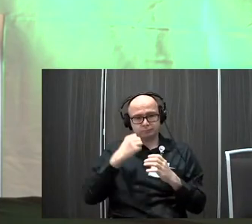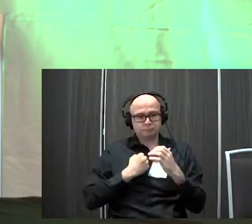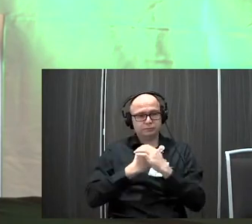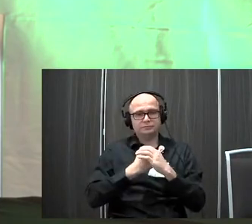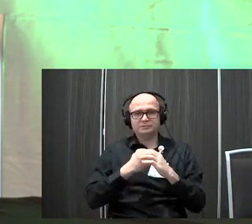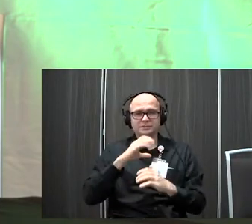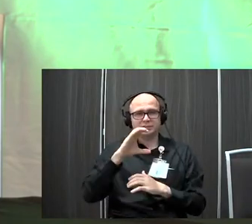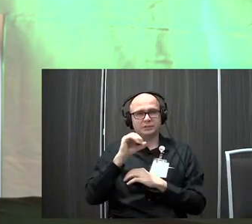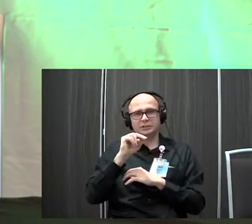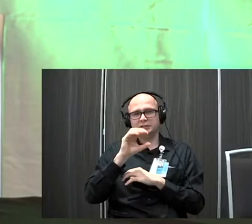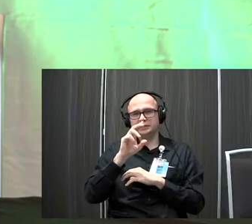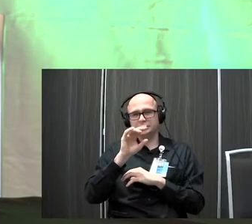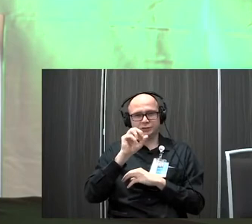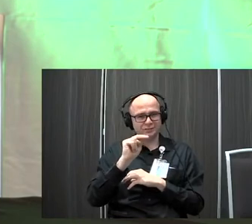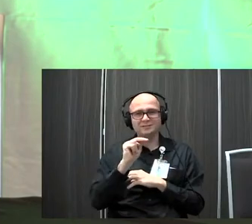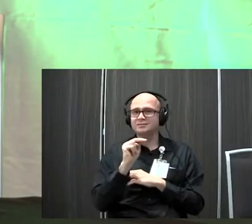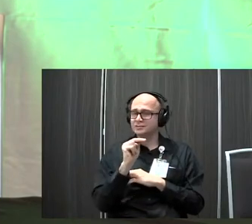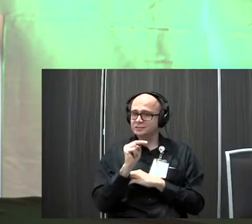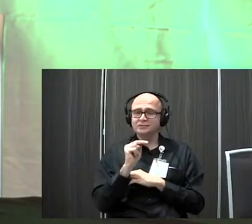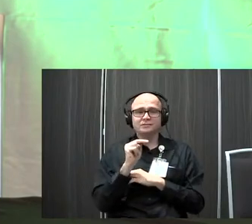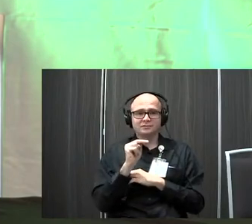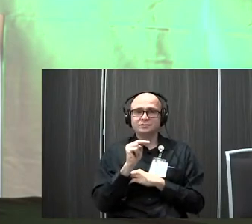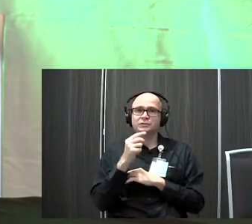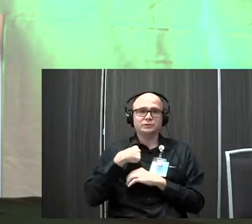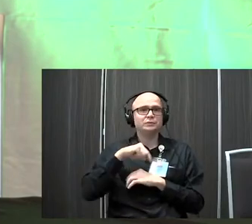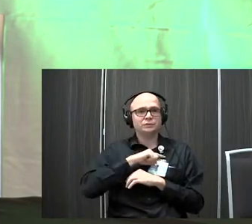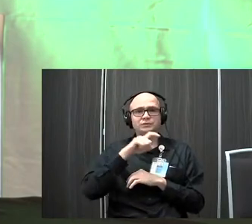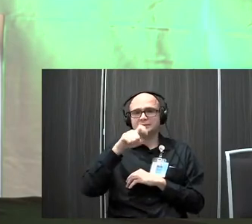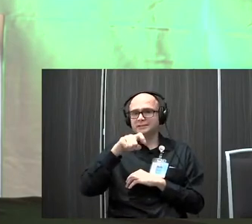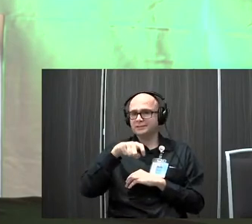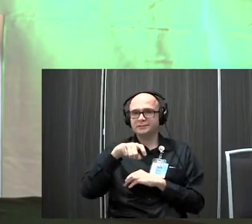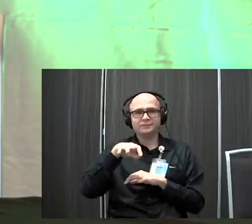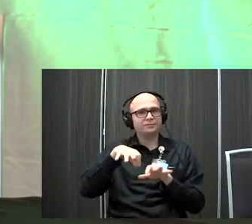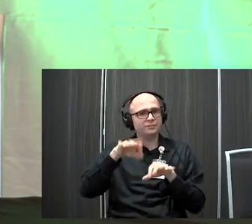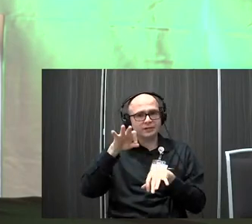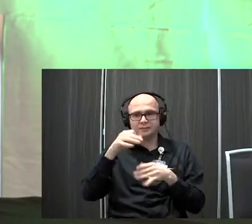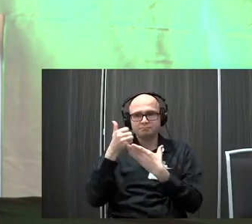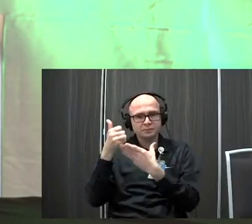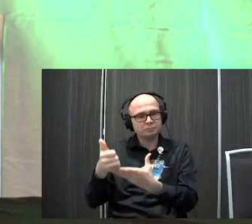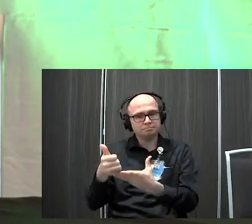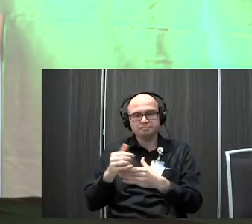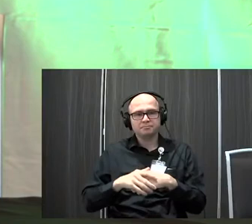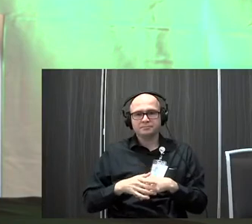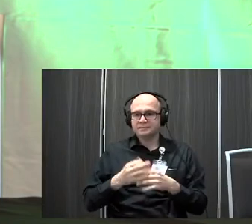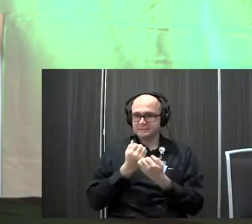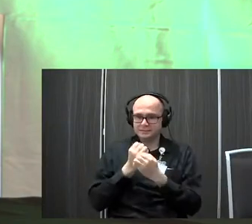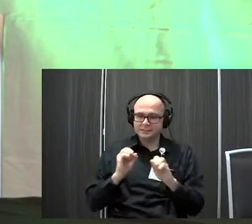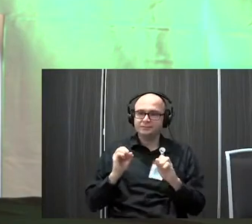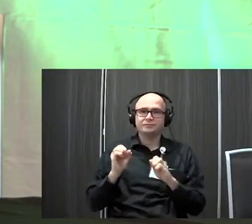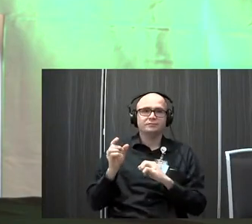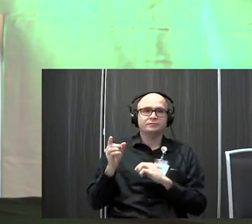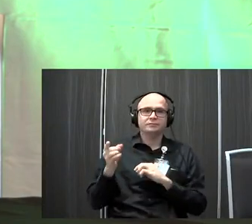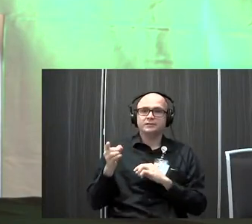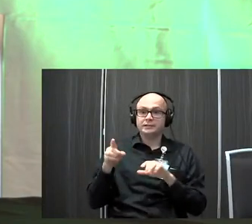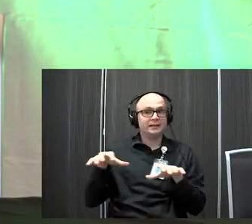So kind of after a couple of those things, we're like, yeah, we need to, we need to find something to help him be safer because he's an